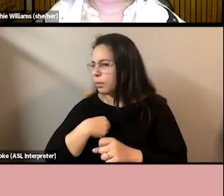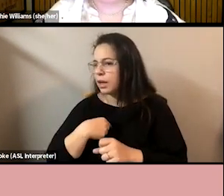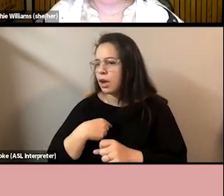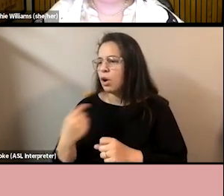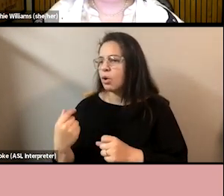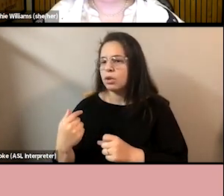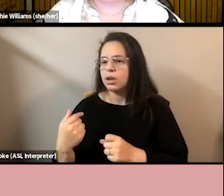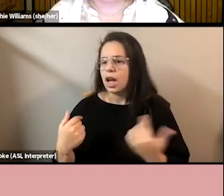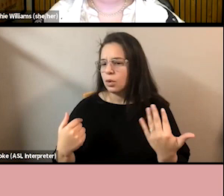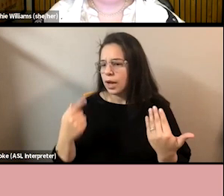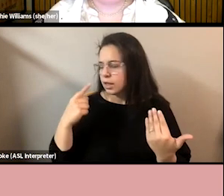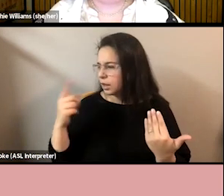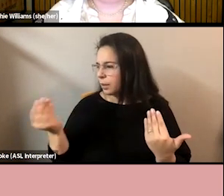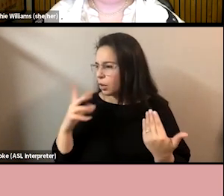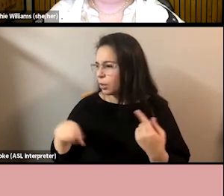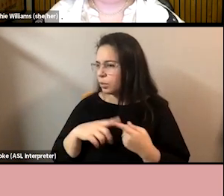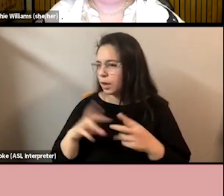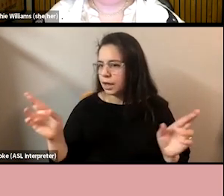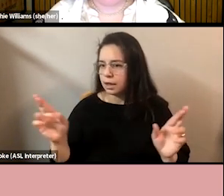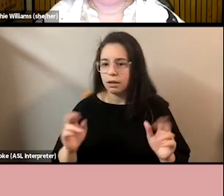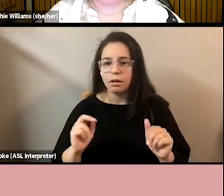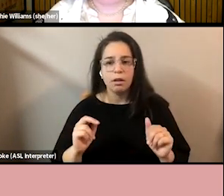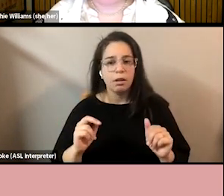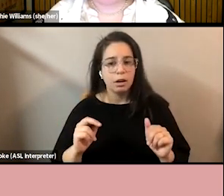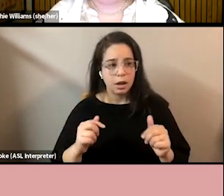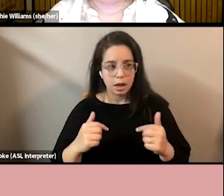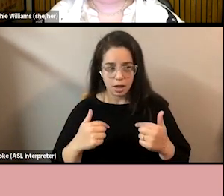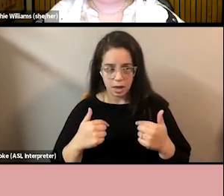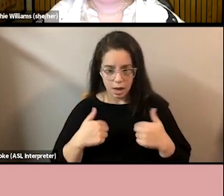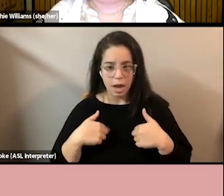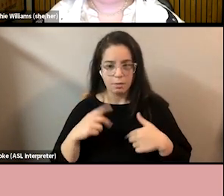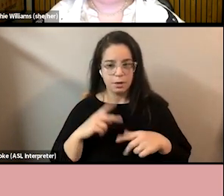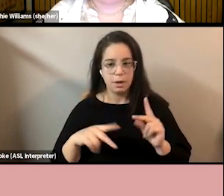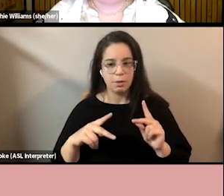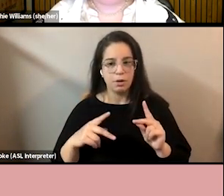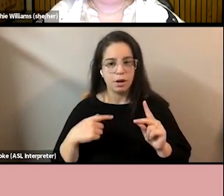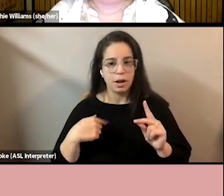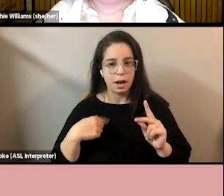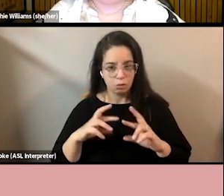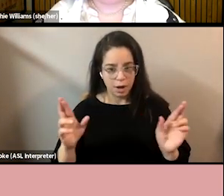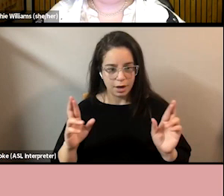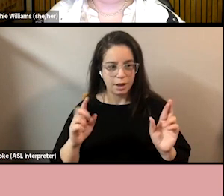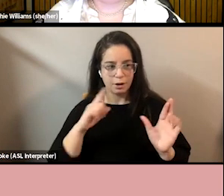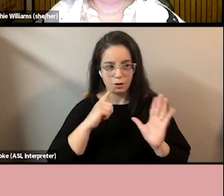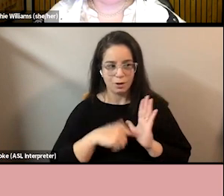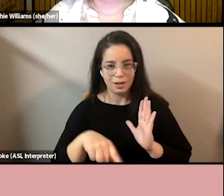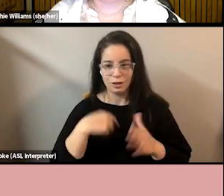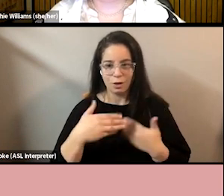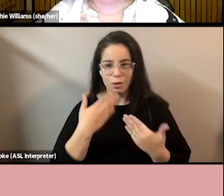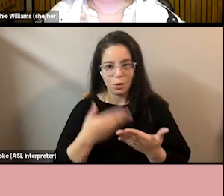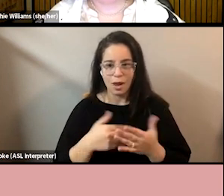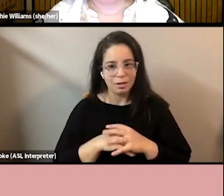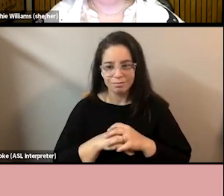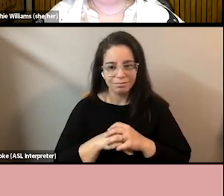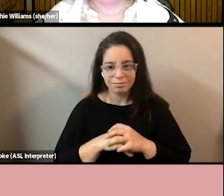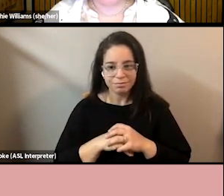wait here until the people are ready and I'd have to say I am the people and this isn't going very well and we have to